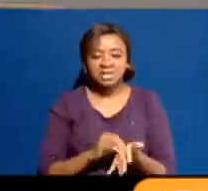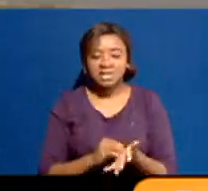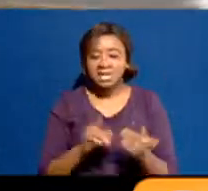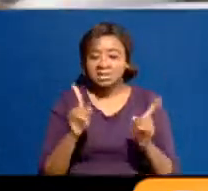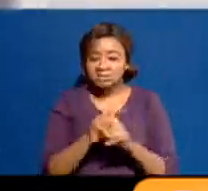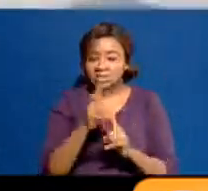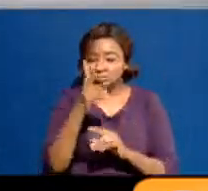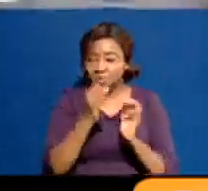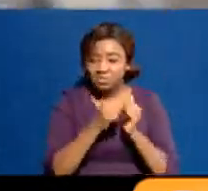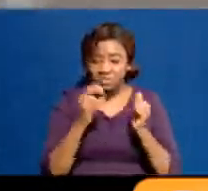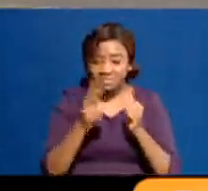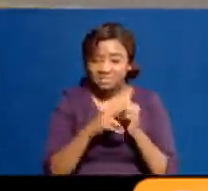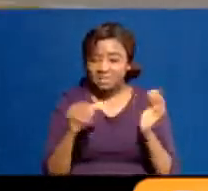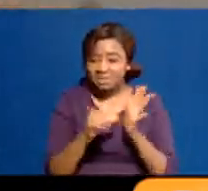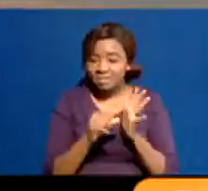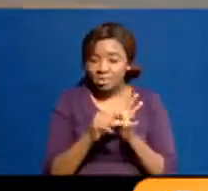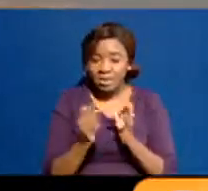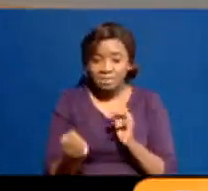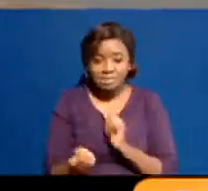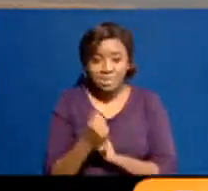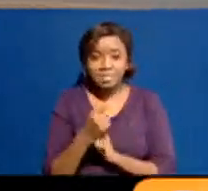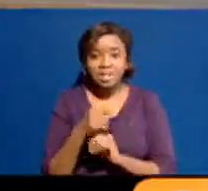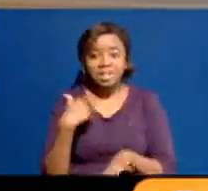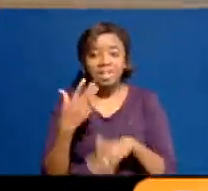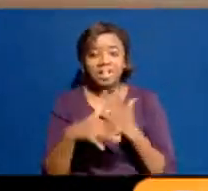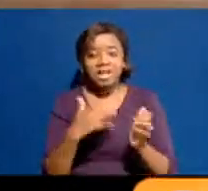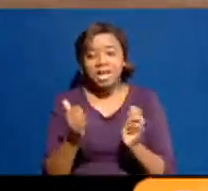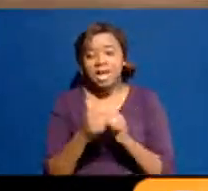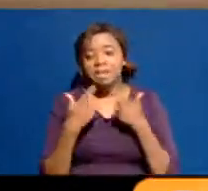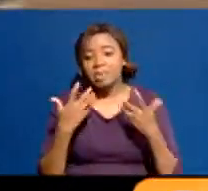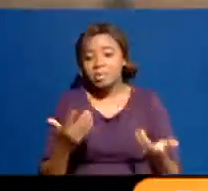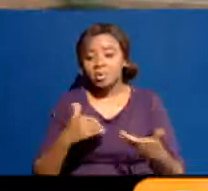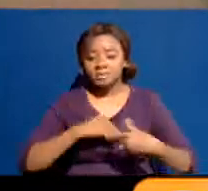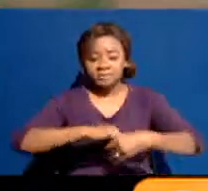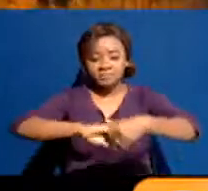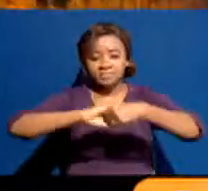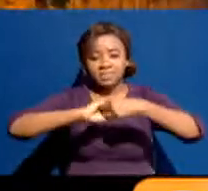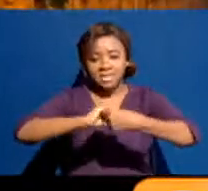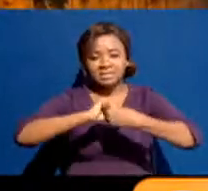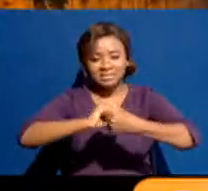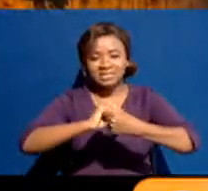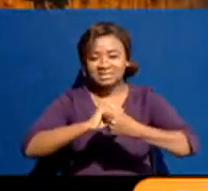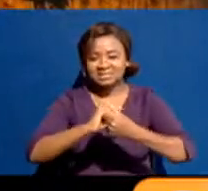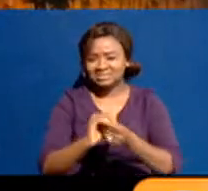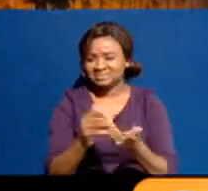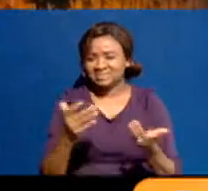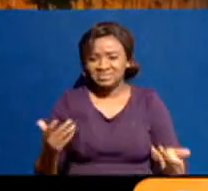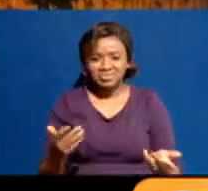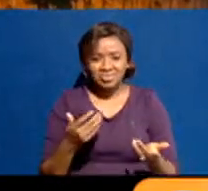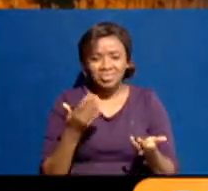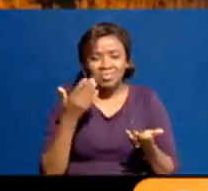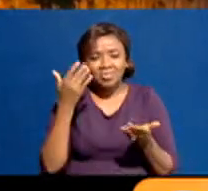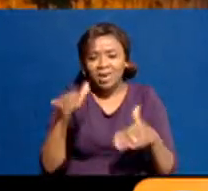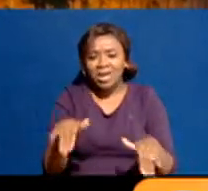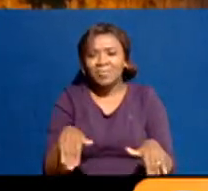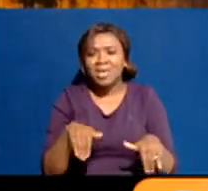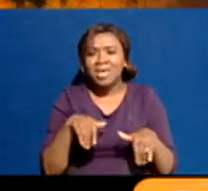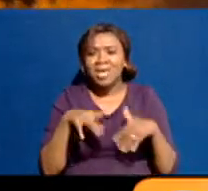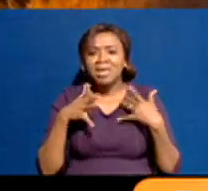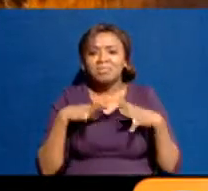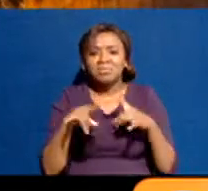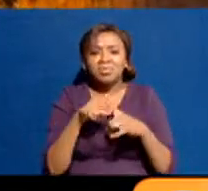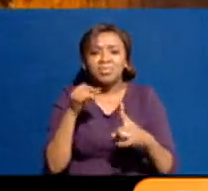escalation. And that led to a handshake. Now, why wait for the inevitable to happen